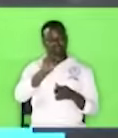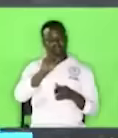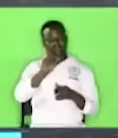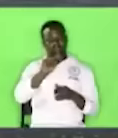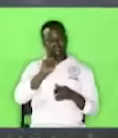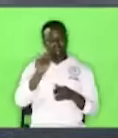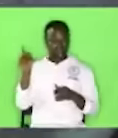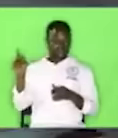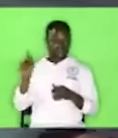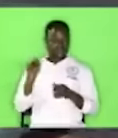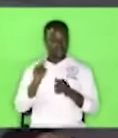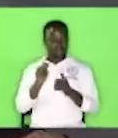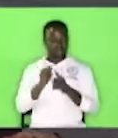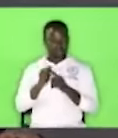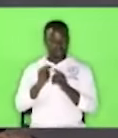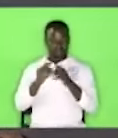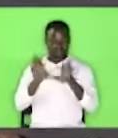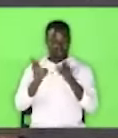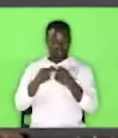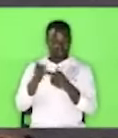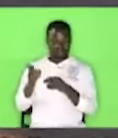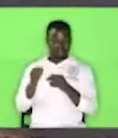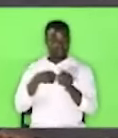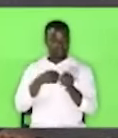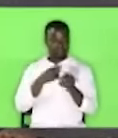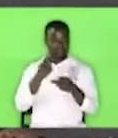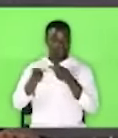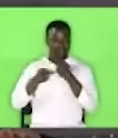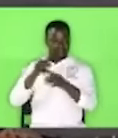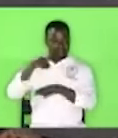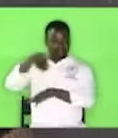I went there in the middle of the night myself